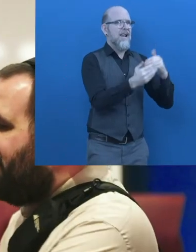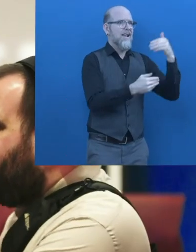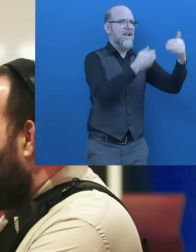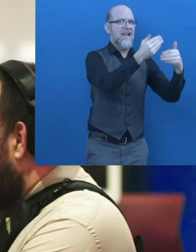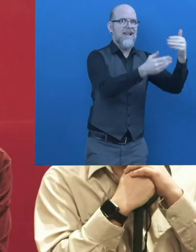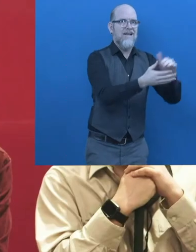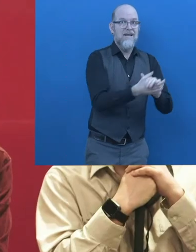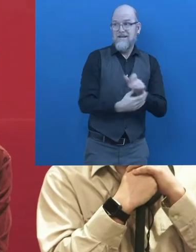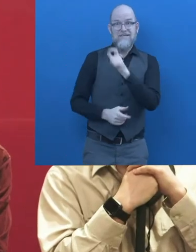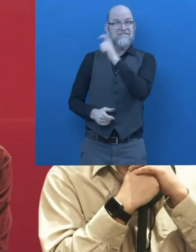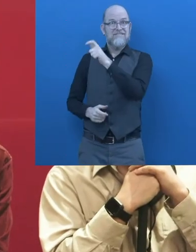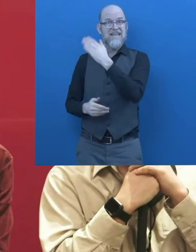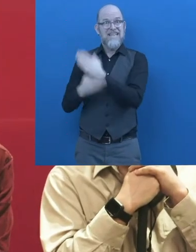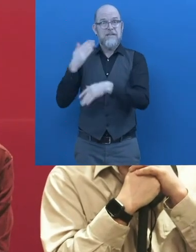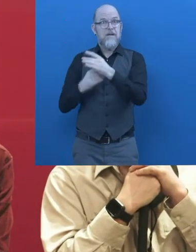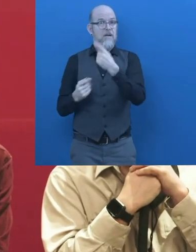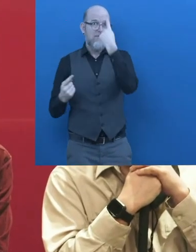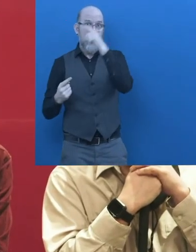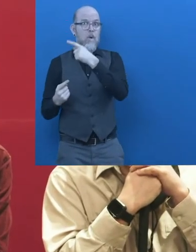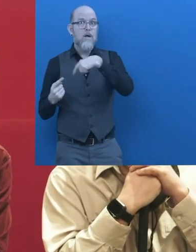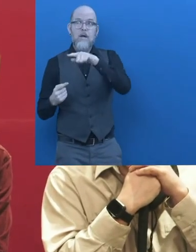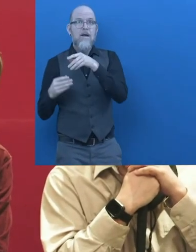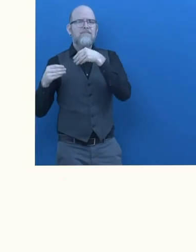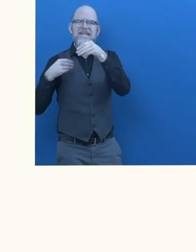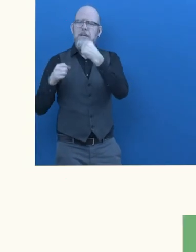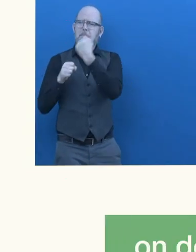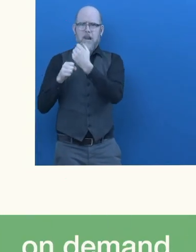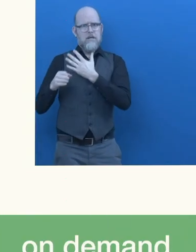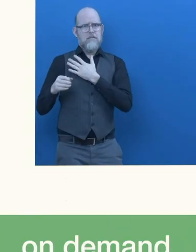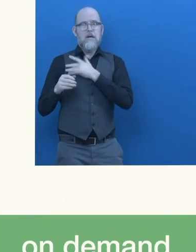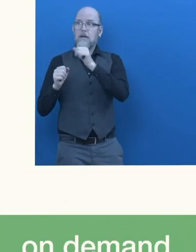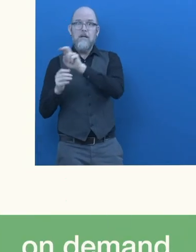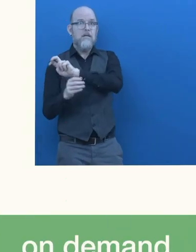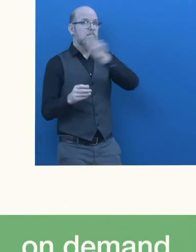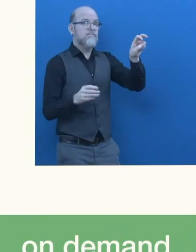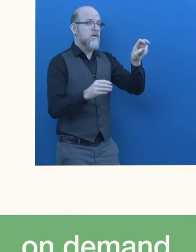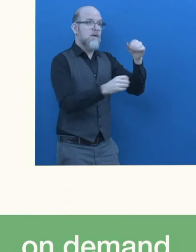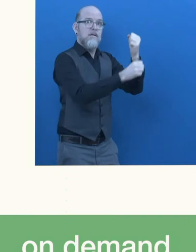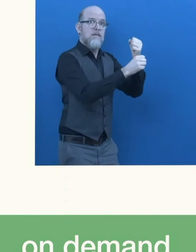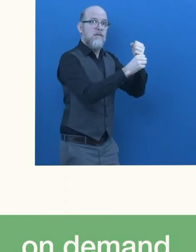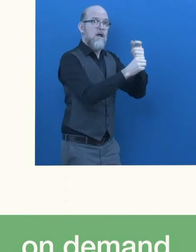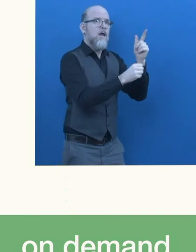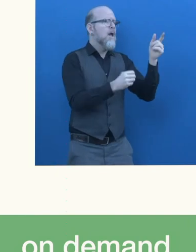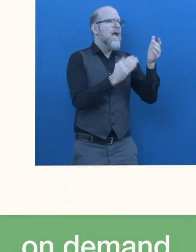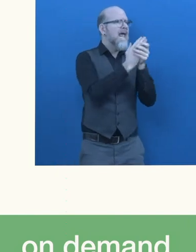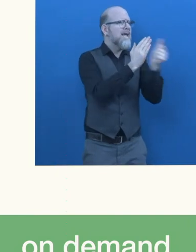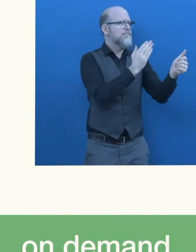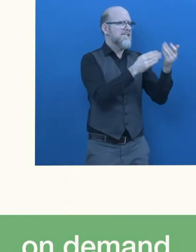Fable is flexible employment. For companies, Fable is on-demand access to experts.